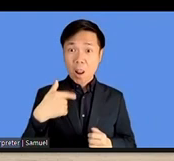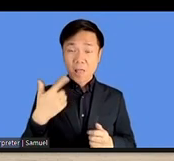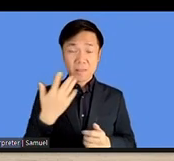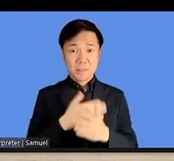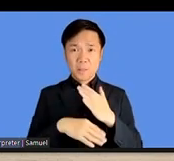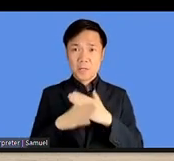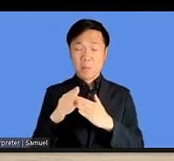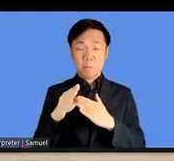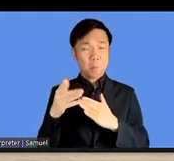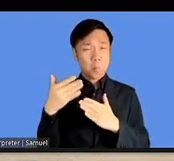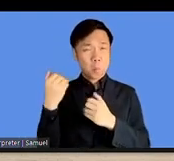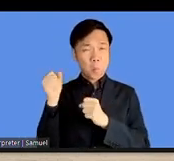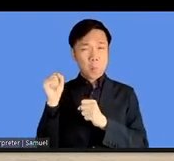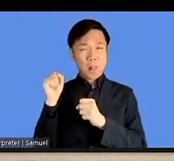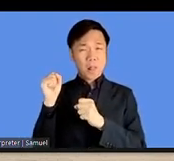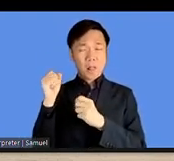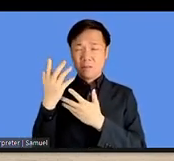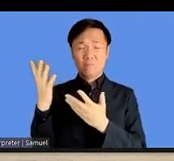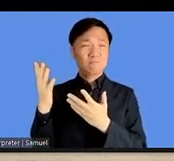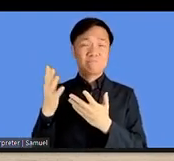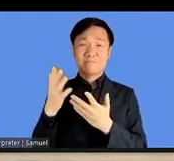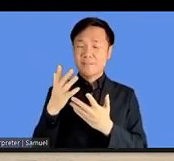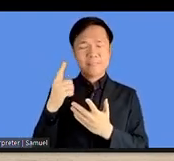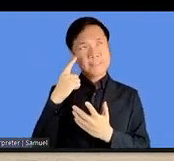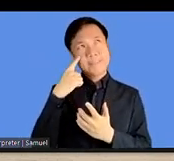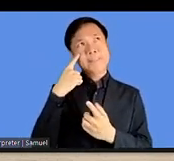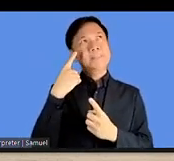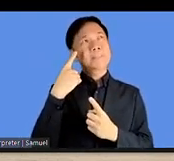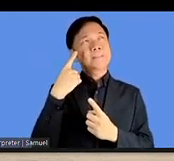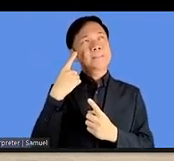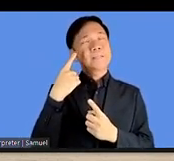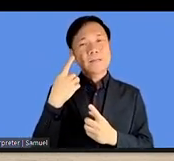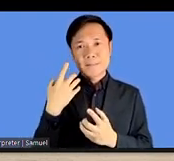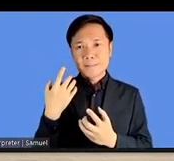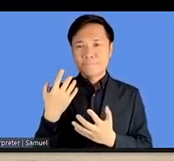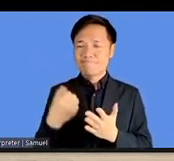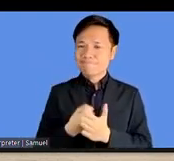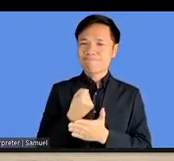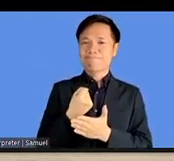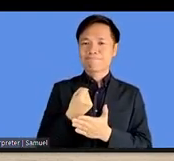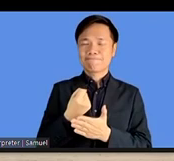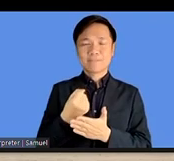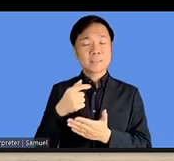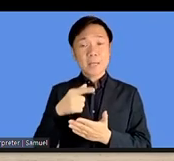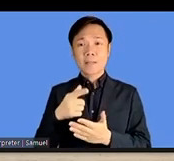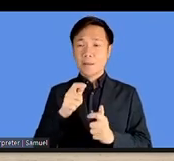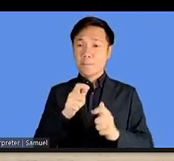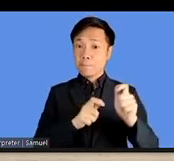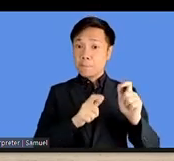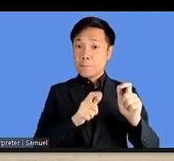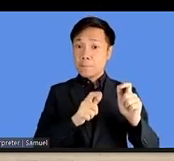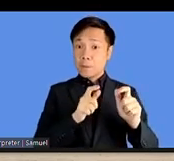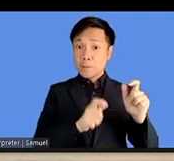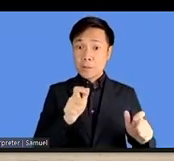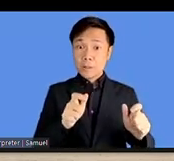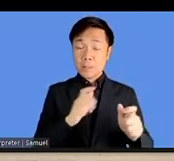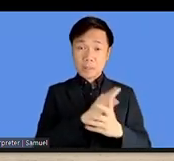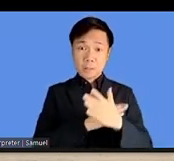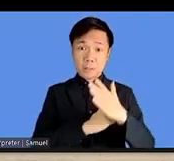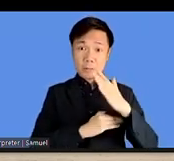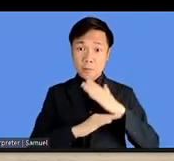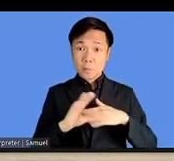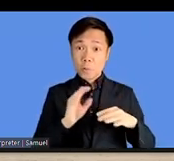is to allow people who don't have disabilities to think that, uh, disability